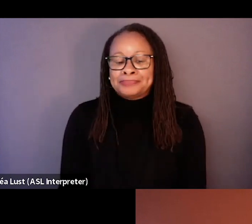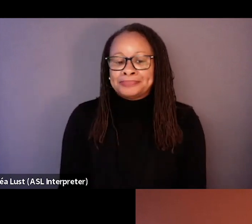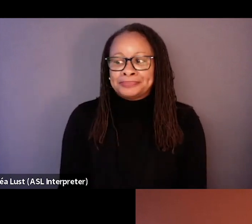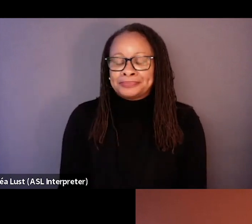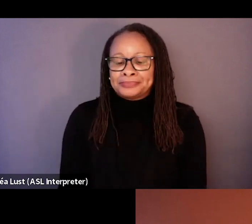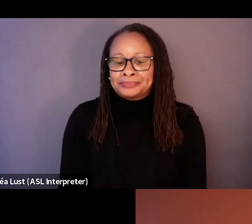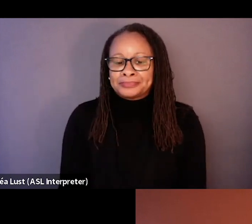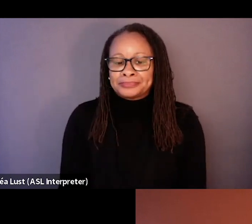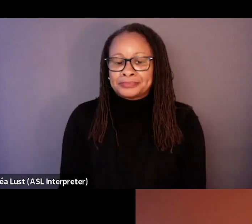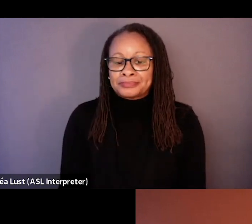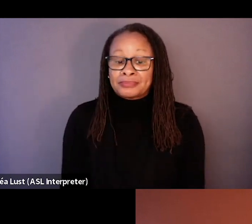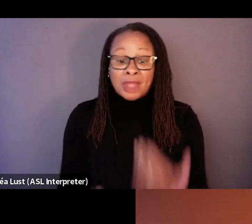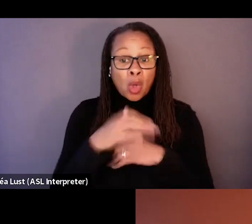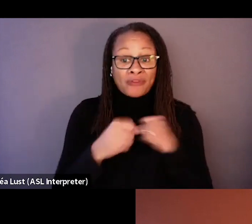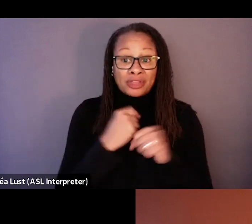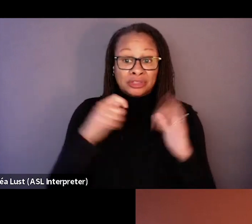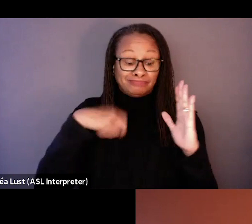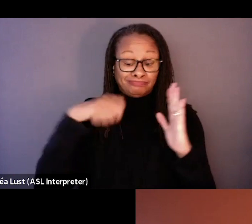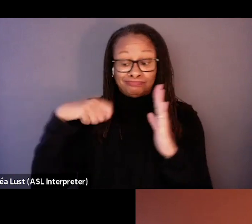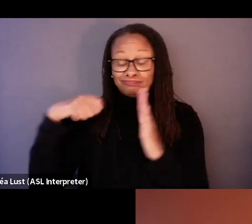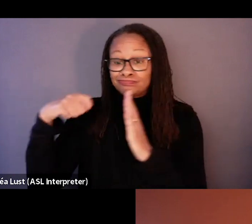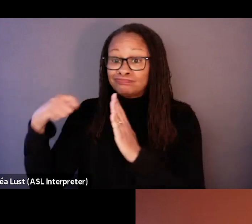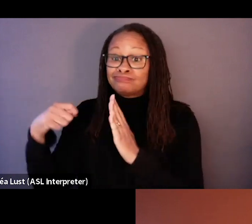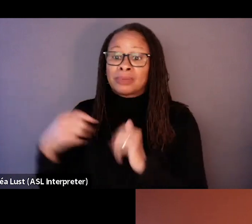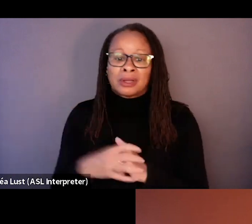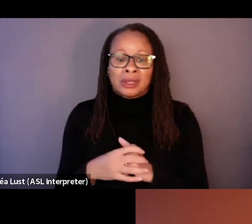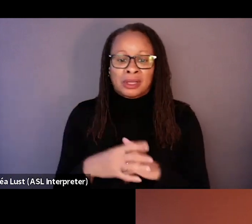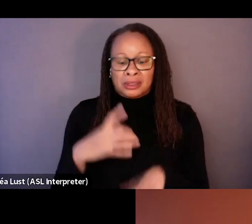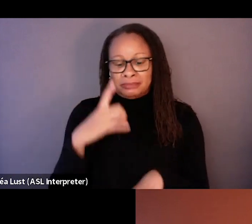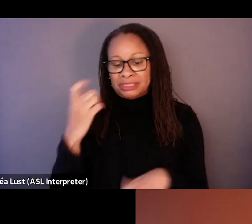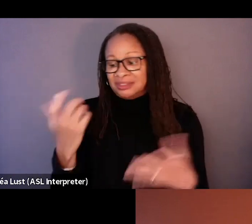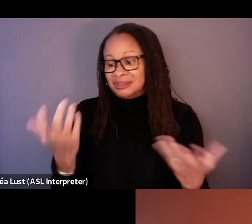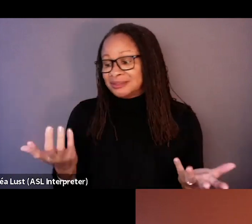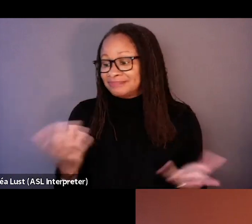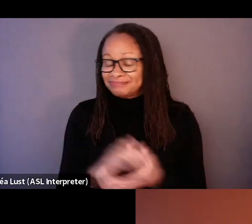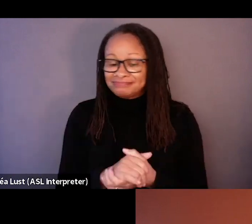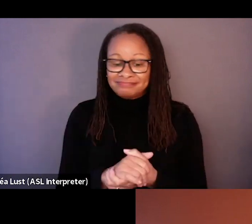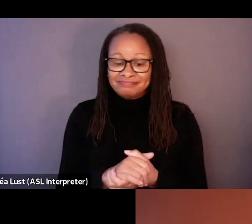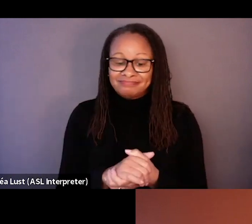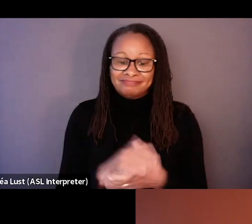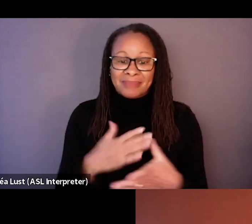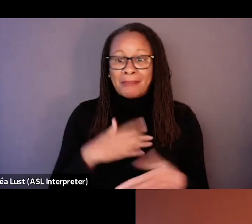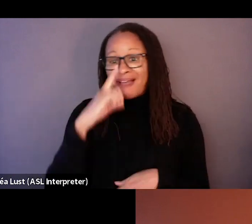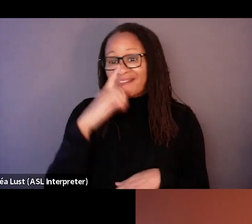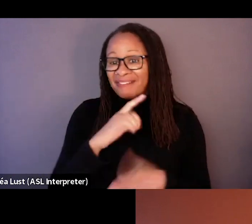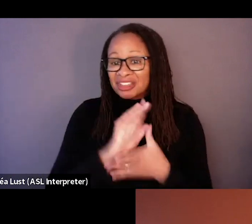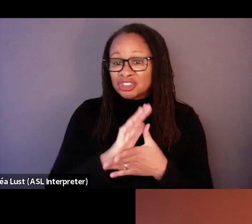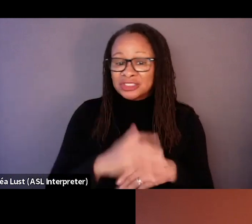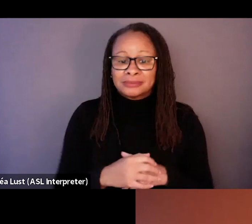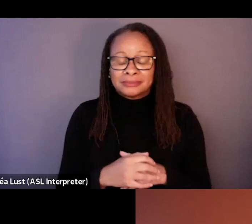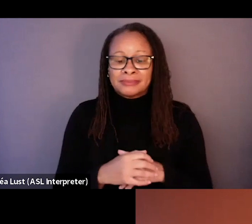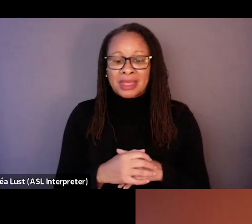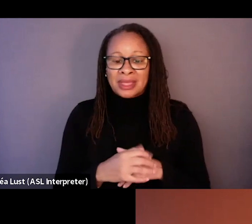I shot, over the years, I shot, I'm shooting because I, you I'm shooting my fiction films. And like over the year,